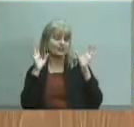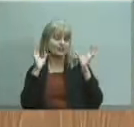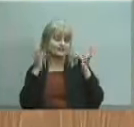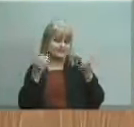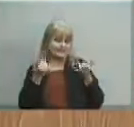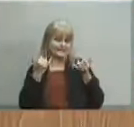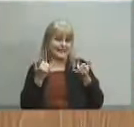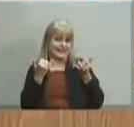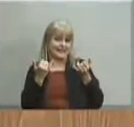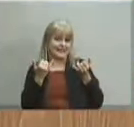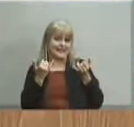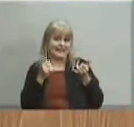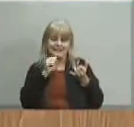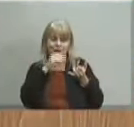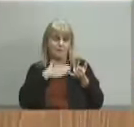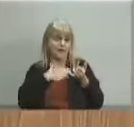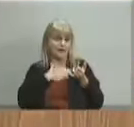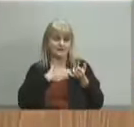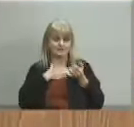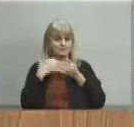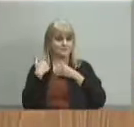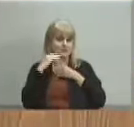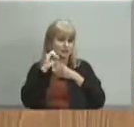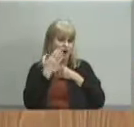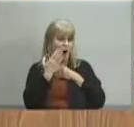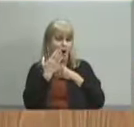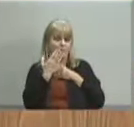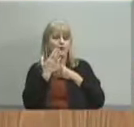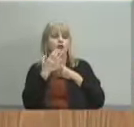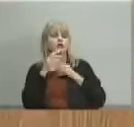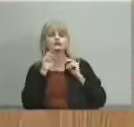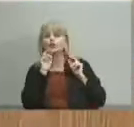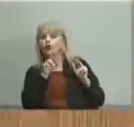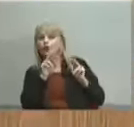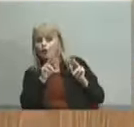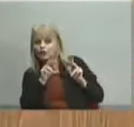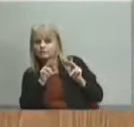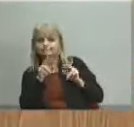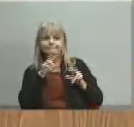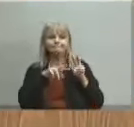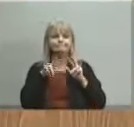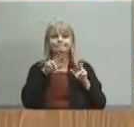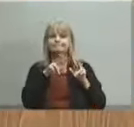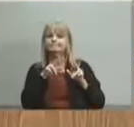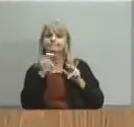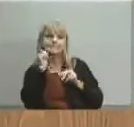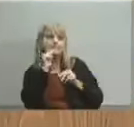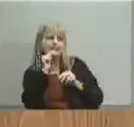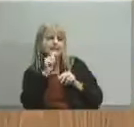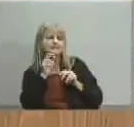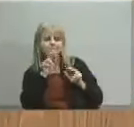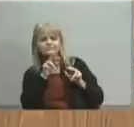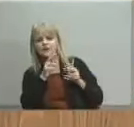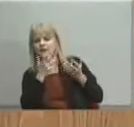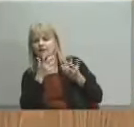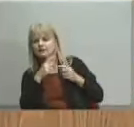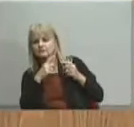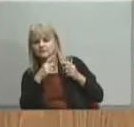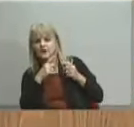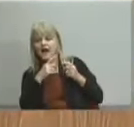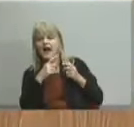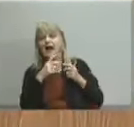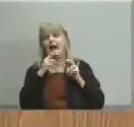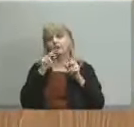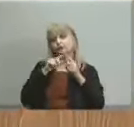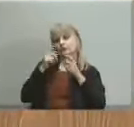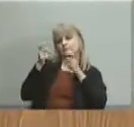my my job to look at that on a daily basis but it is my job to say to the management that